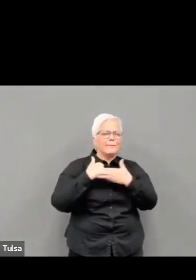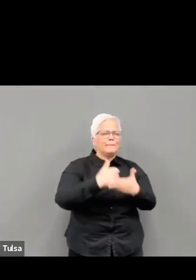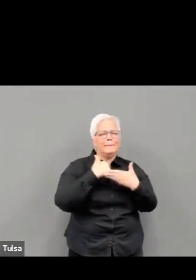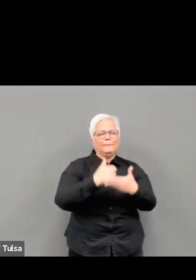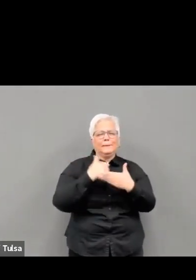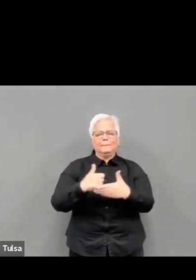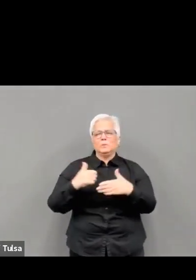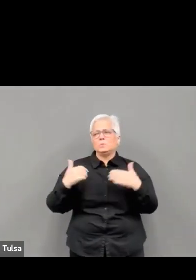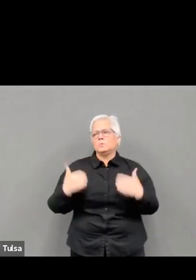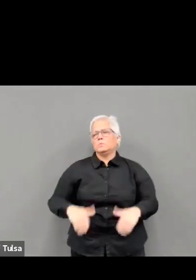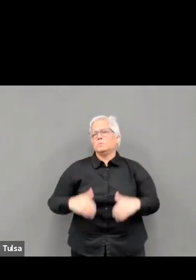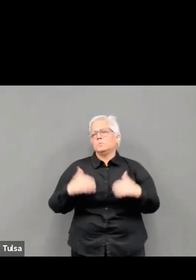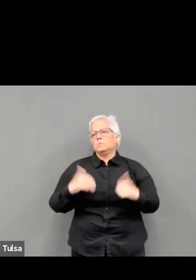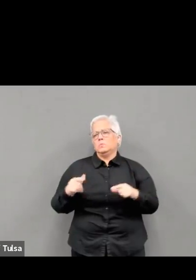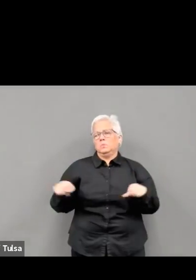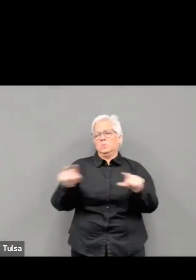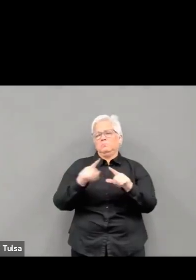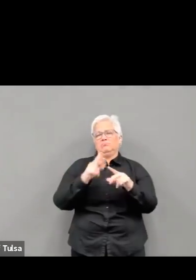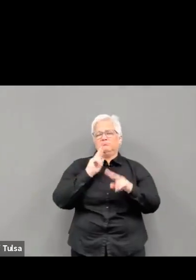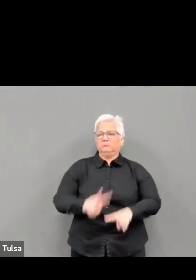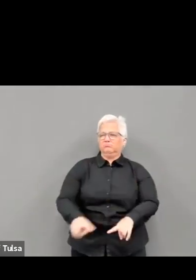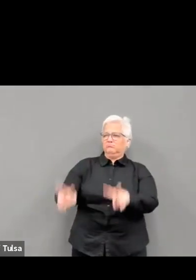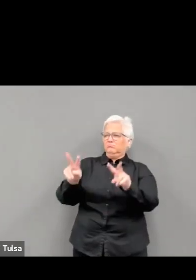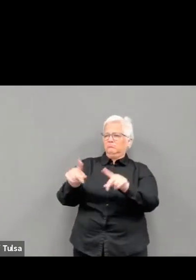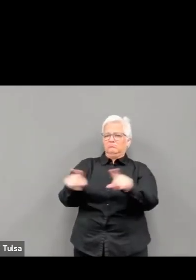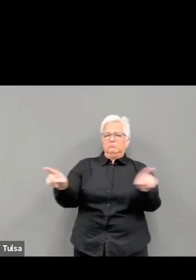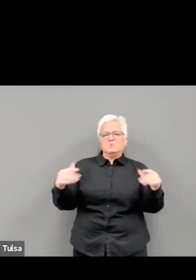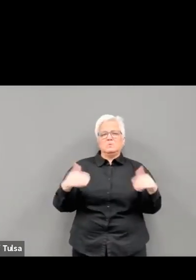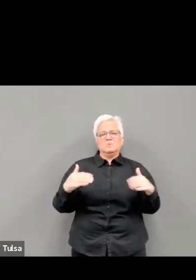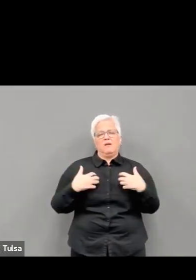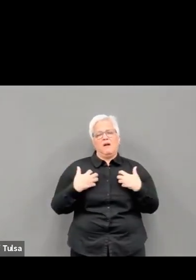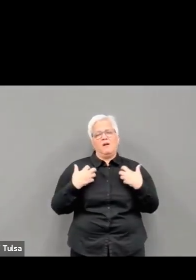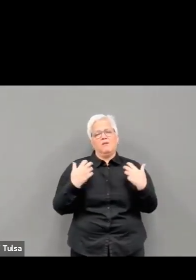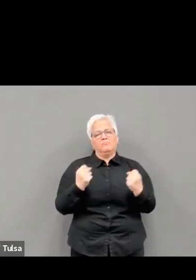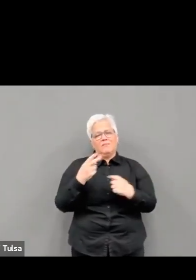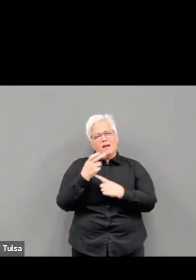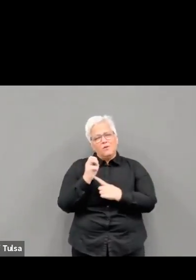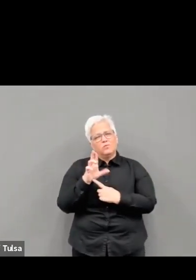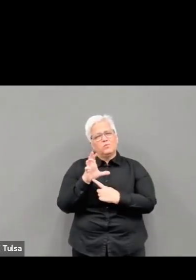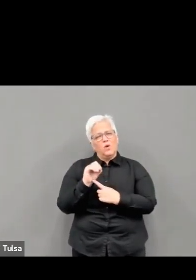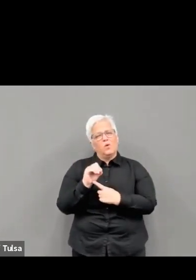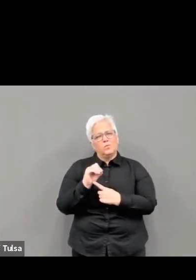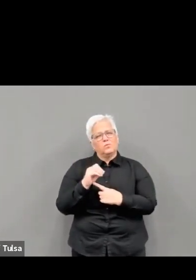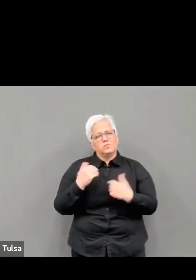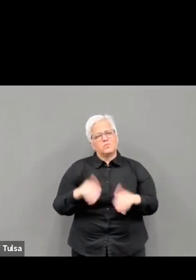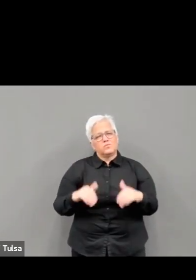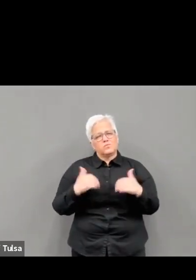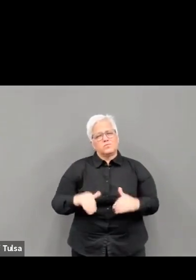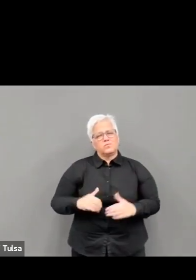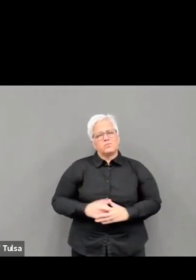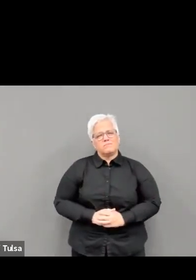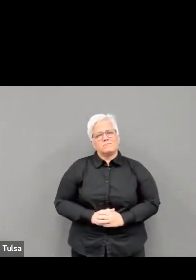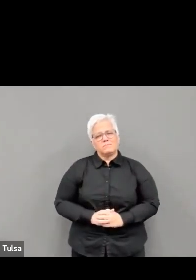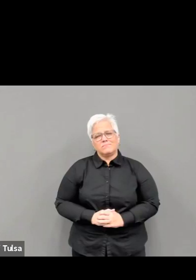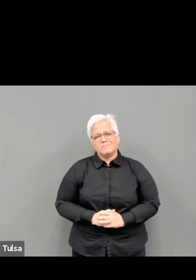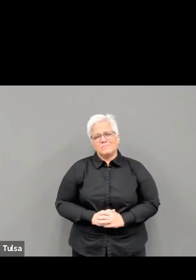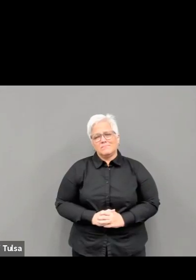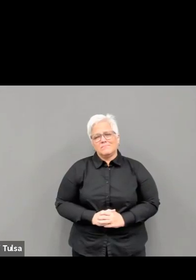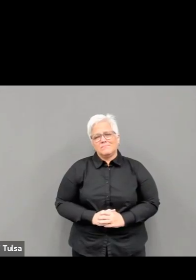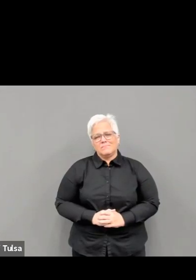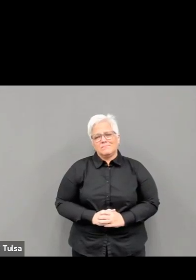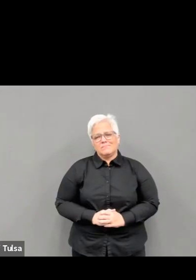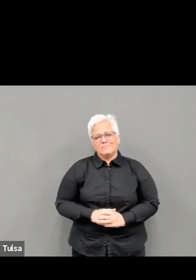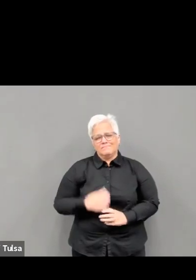children will be the grandparents and they will be telling a future generation about how our city proved itself as a